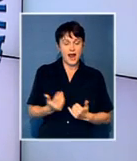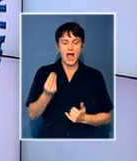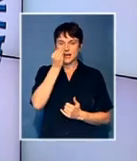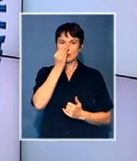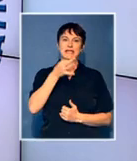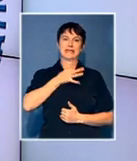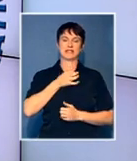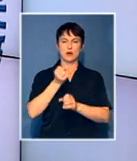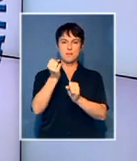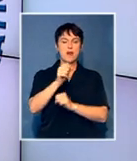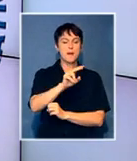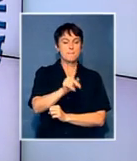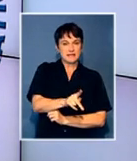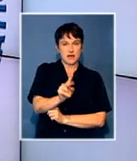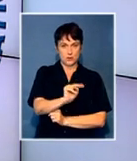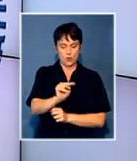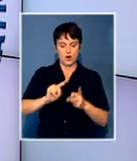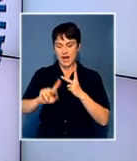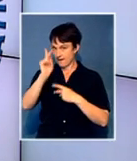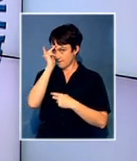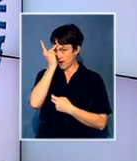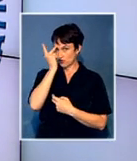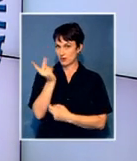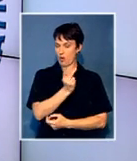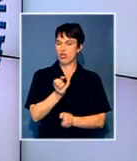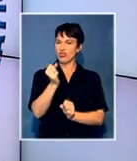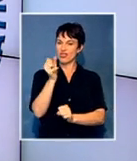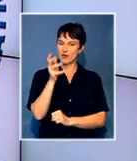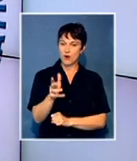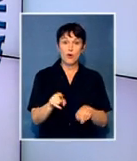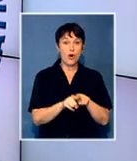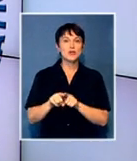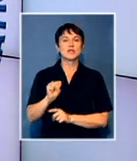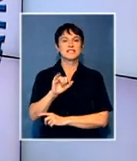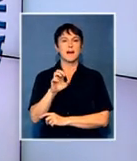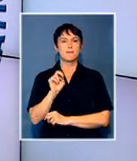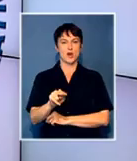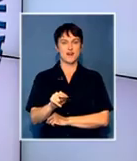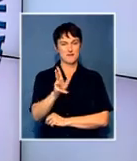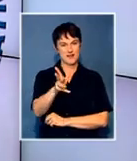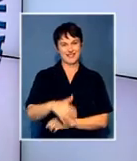brought to you by Peter Noura as well as Maghbashni Chetty and, of course, Simon Burke. Stay tuned.